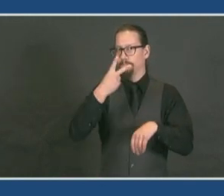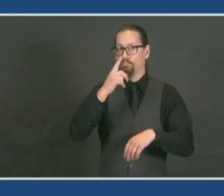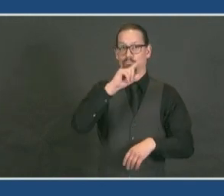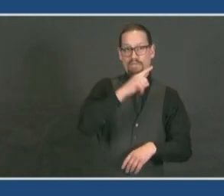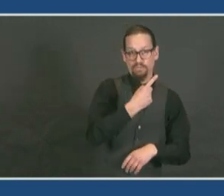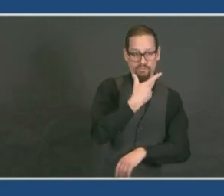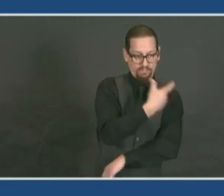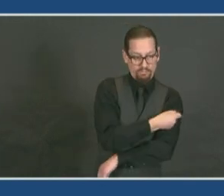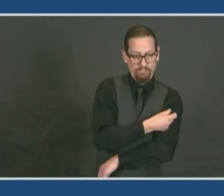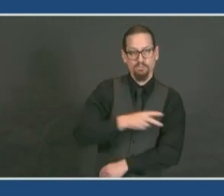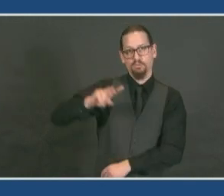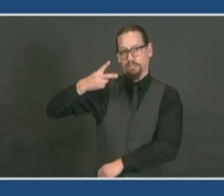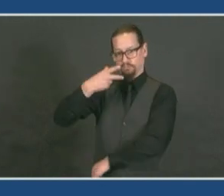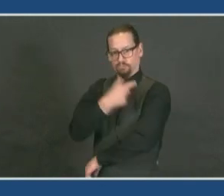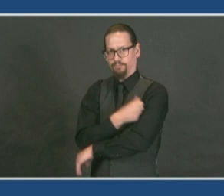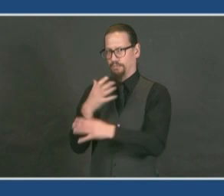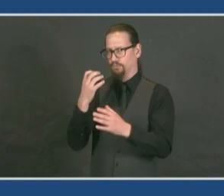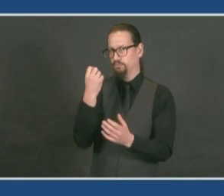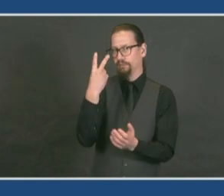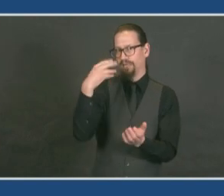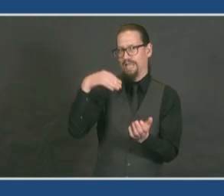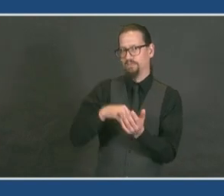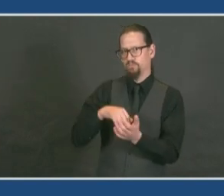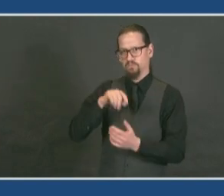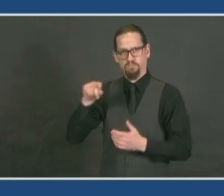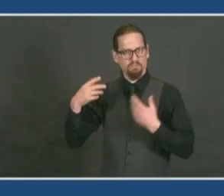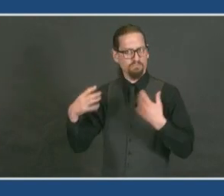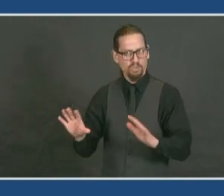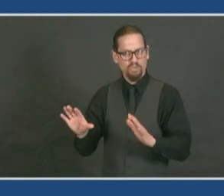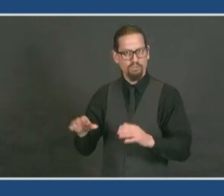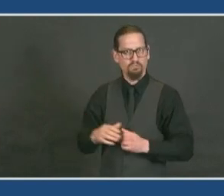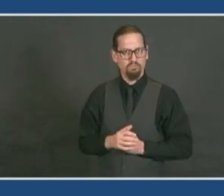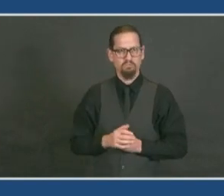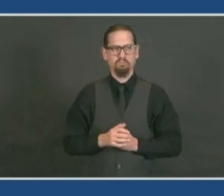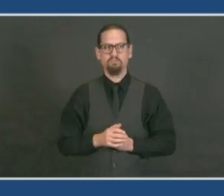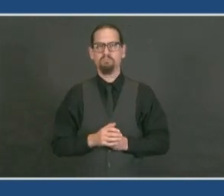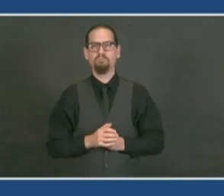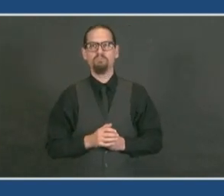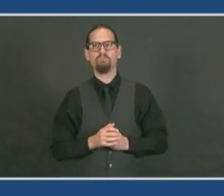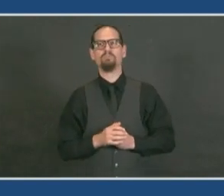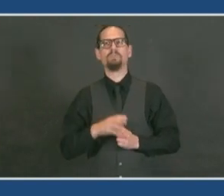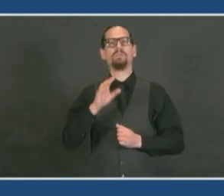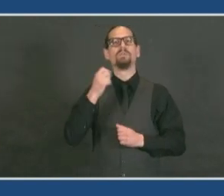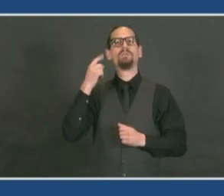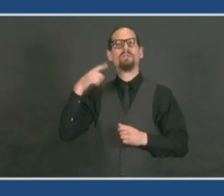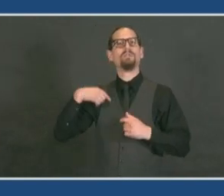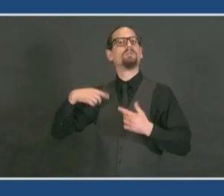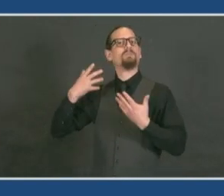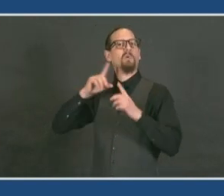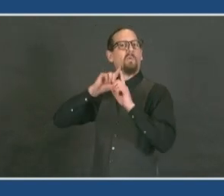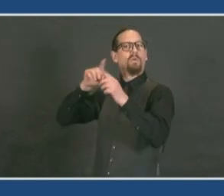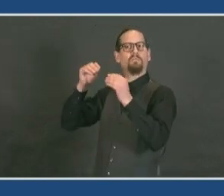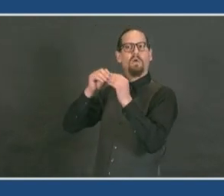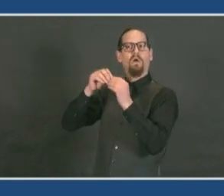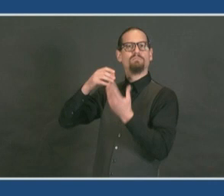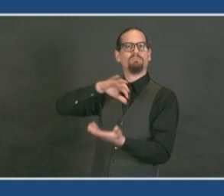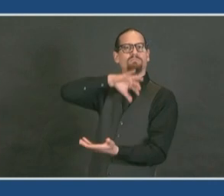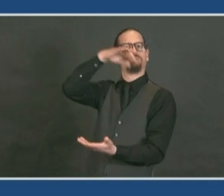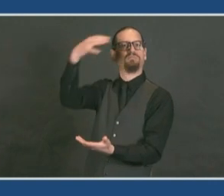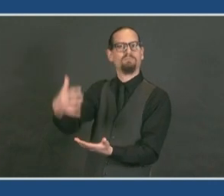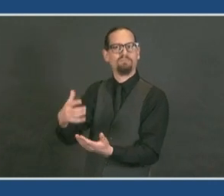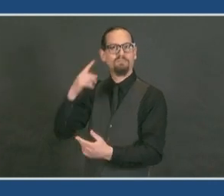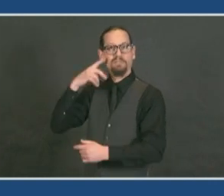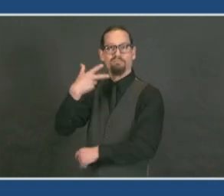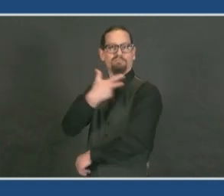As I've outlined before, ordering, receiving, distributing, and redistributing,